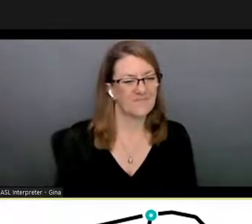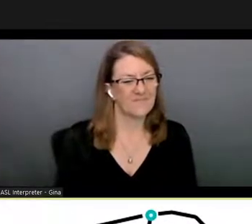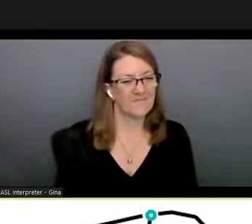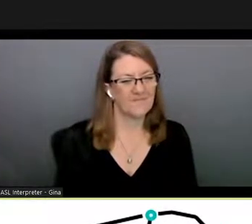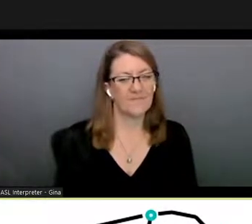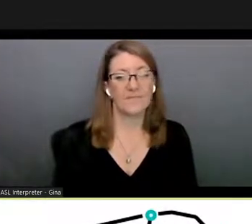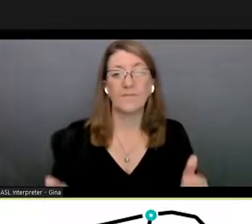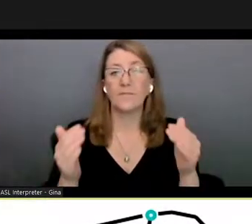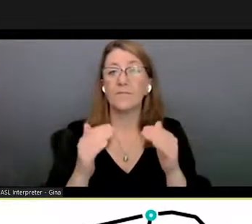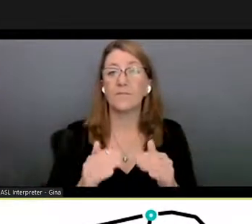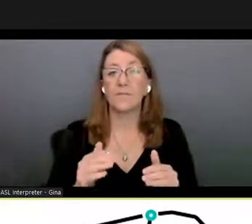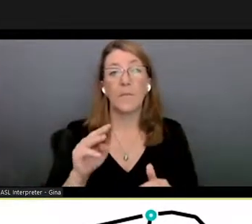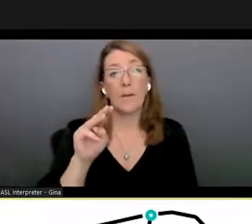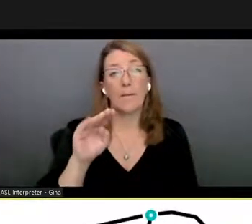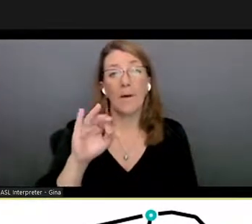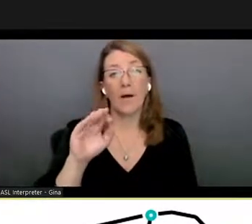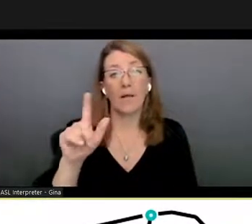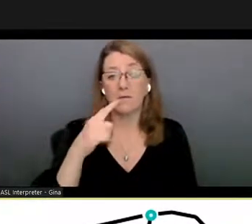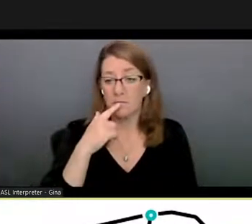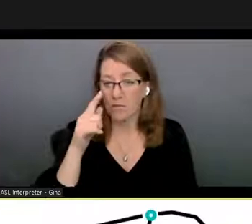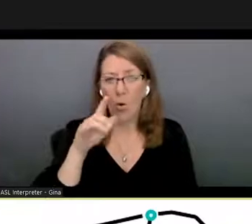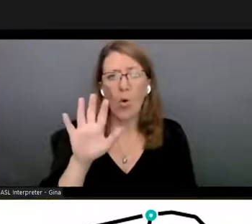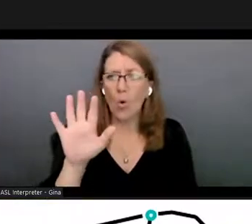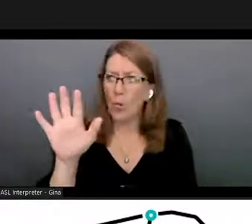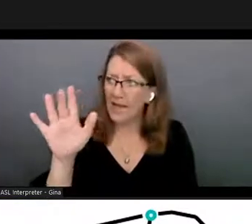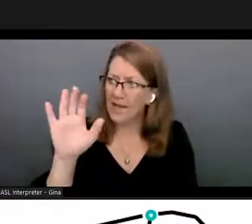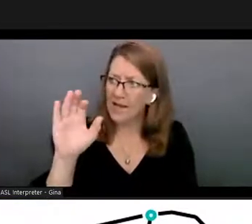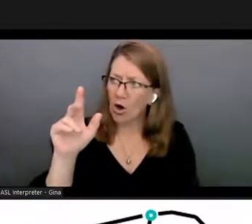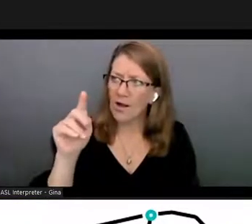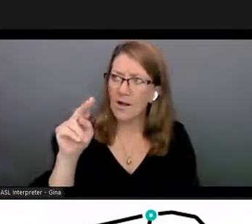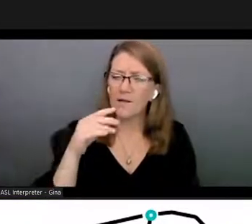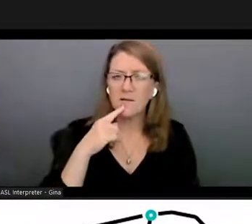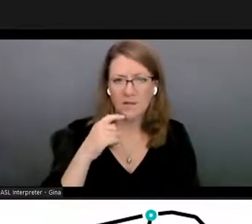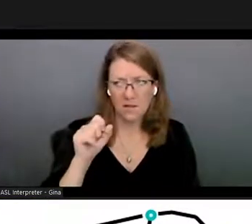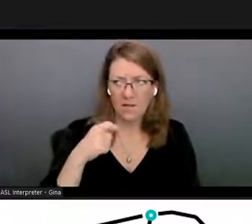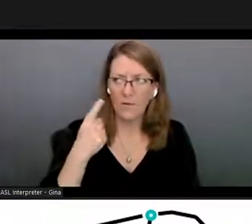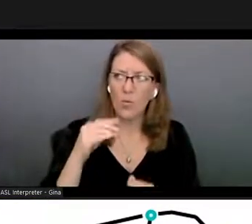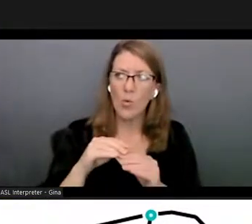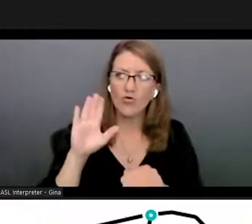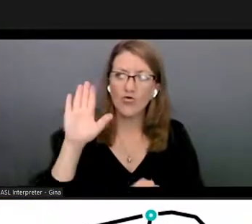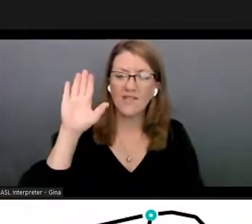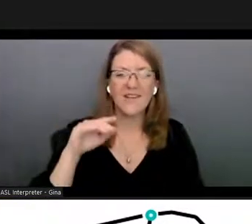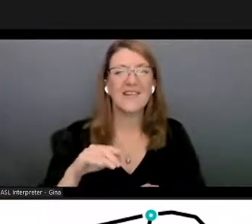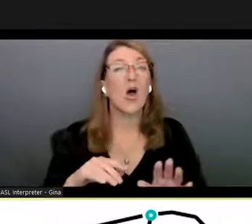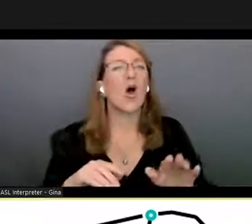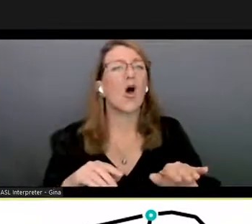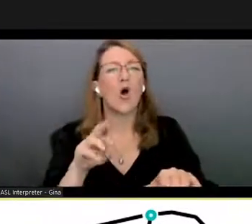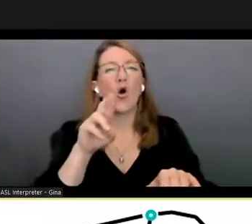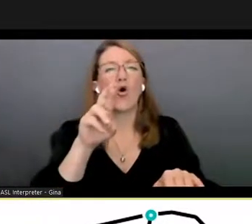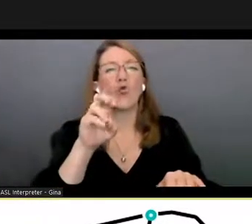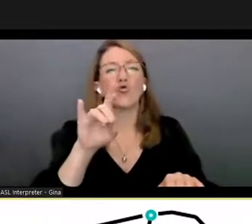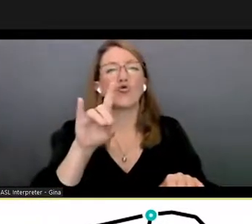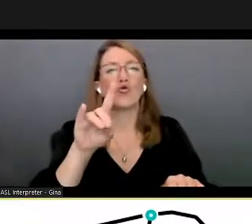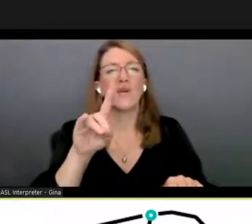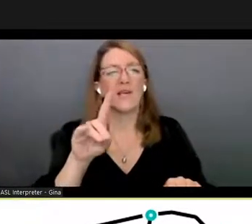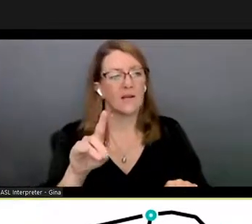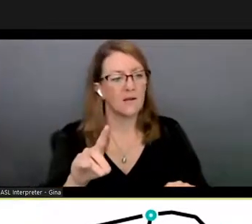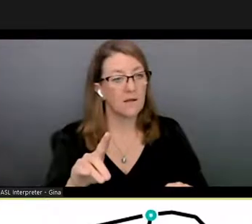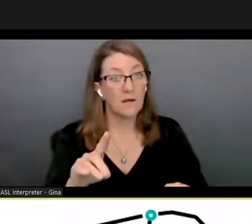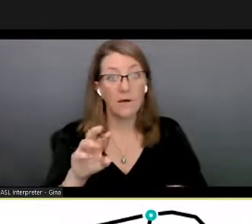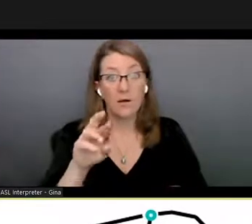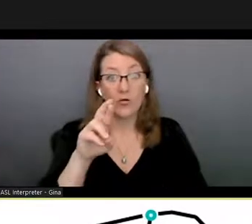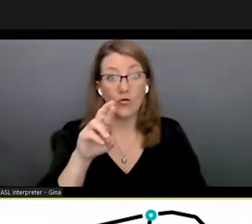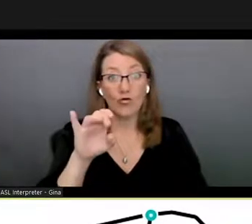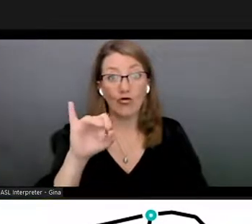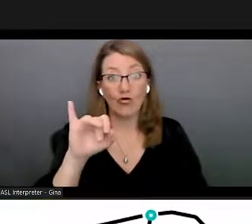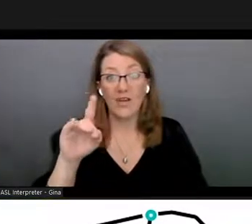think if there's no other question there is no there is a raised demand uh read i think you just did lower read are you